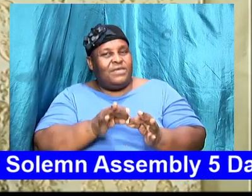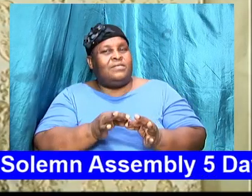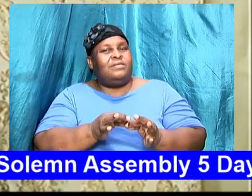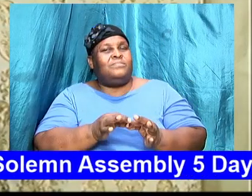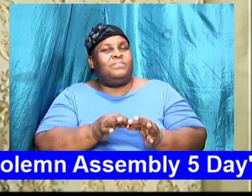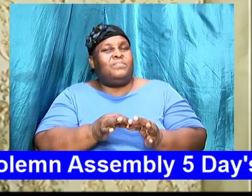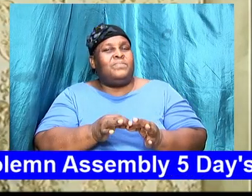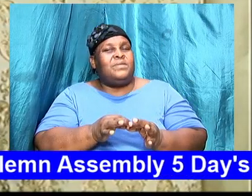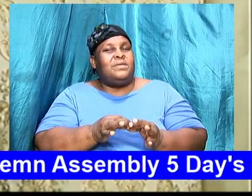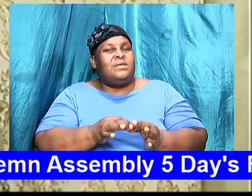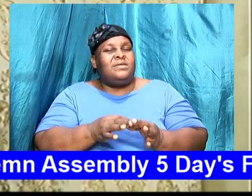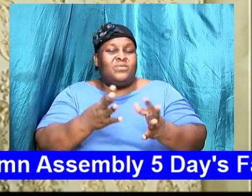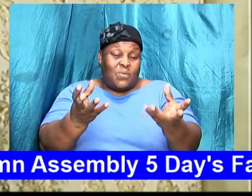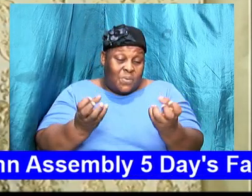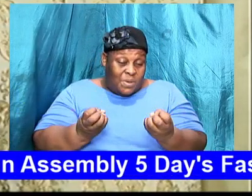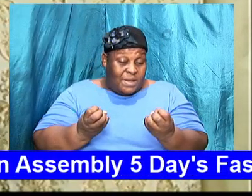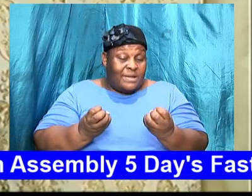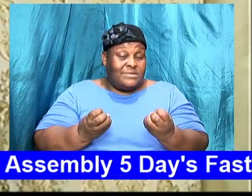the desire come